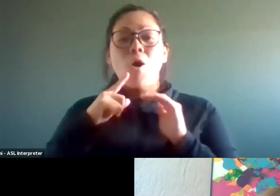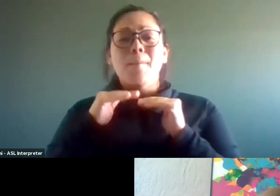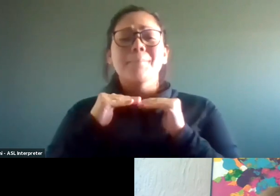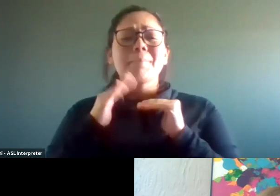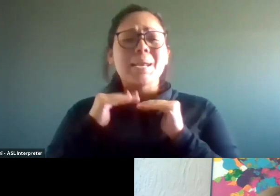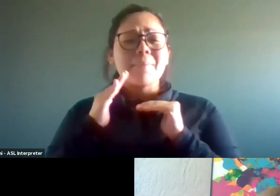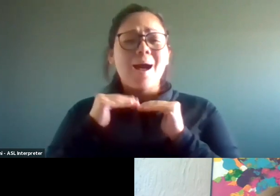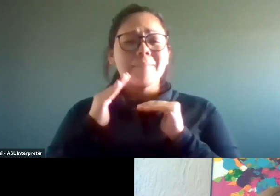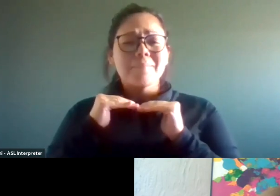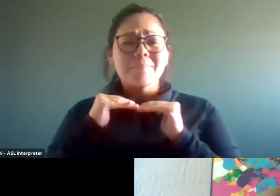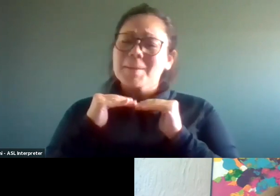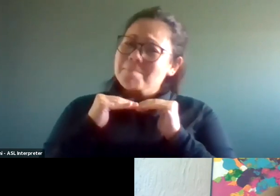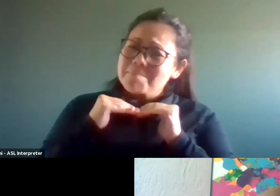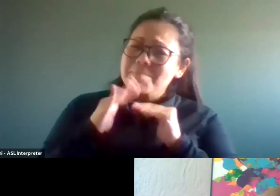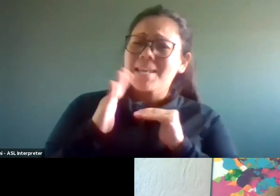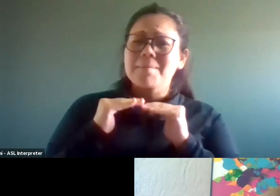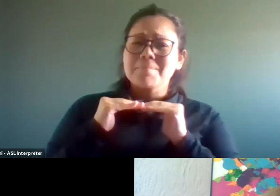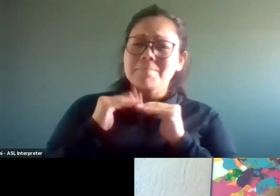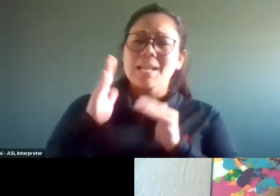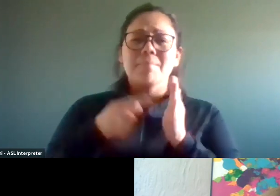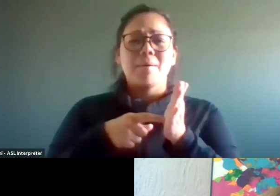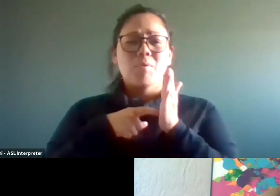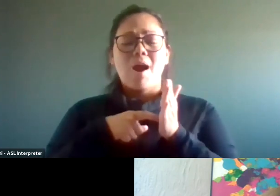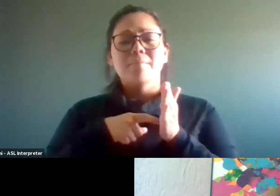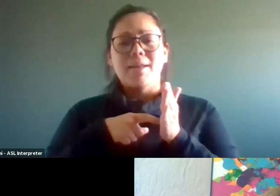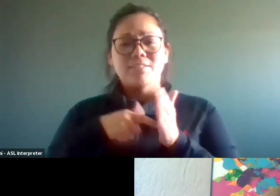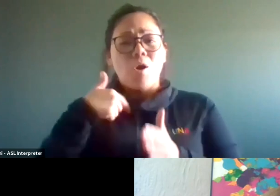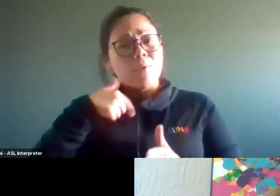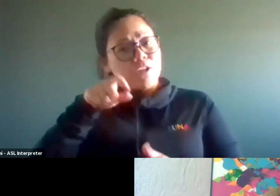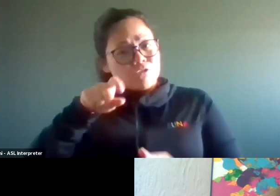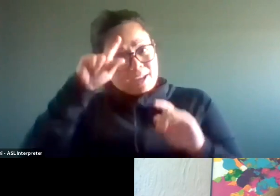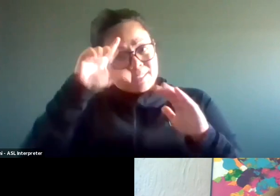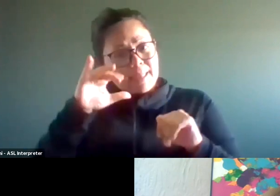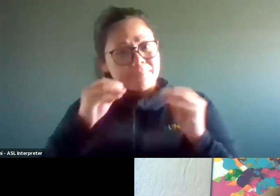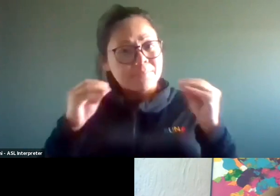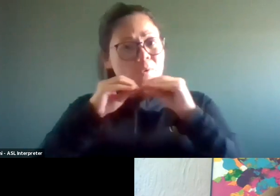the minimum, the absolute minimum that we're expected to do.